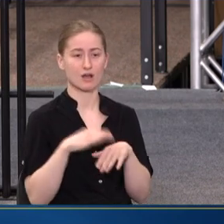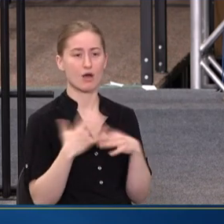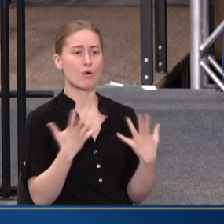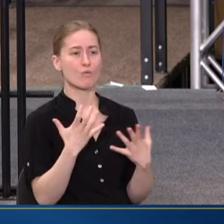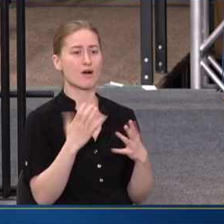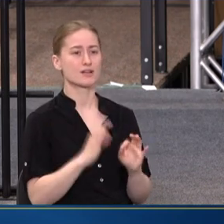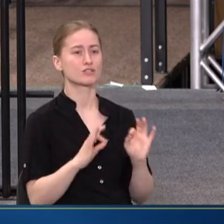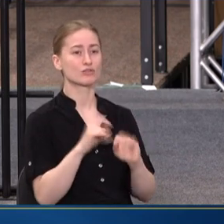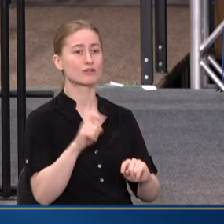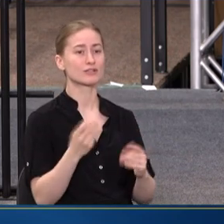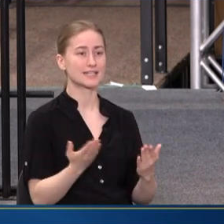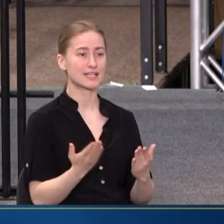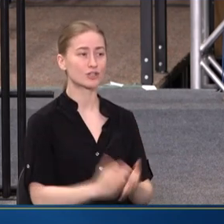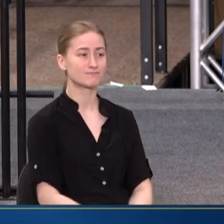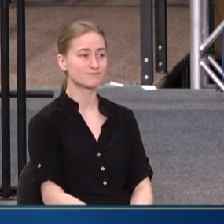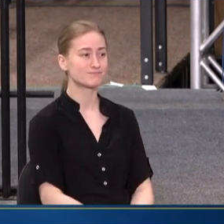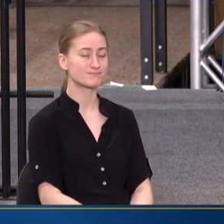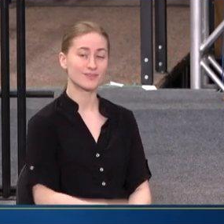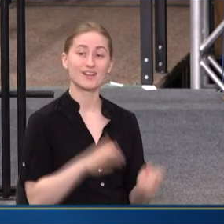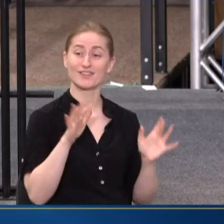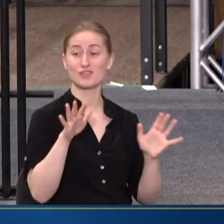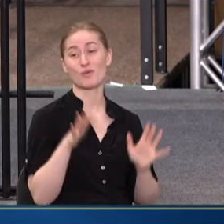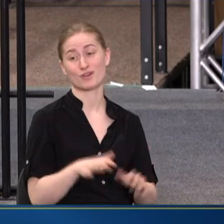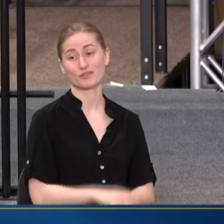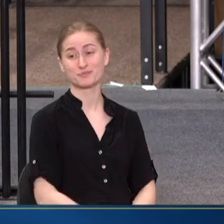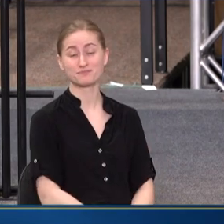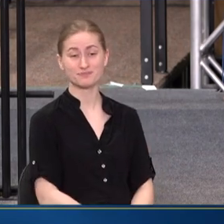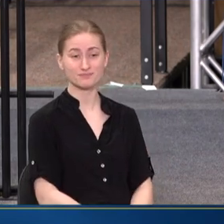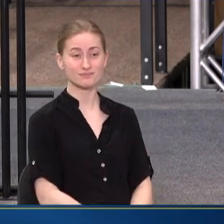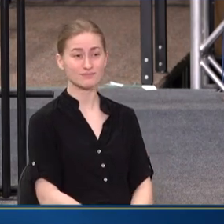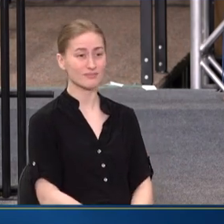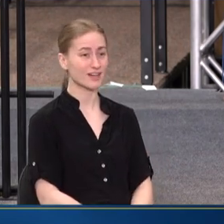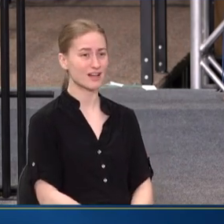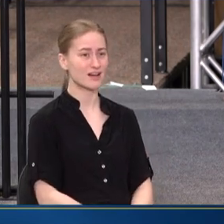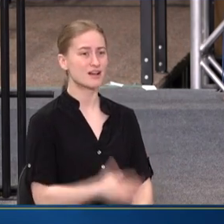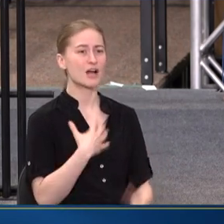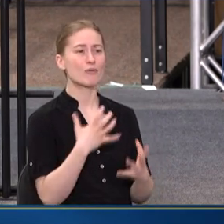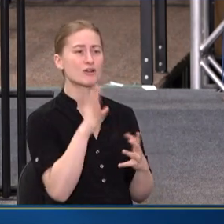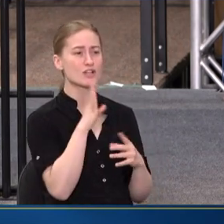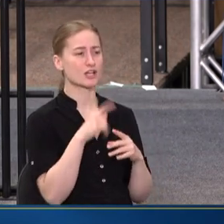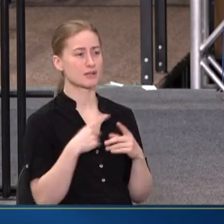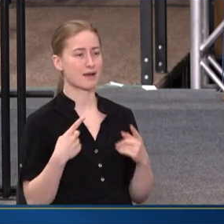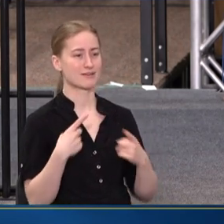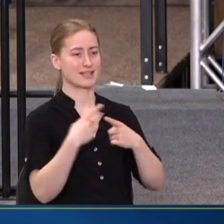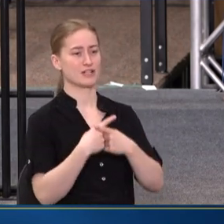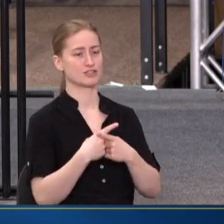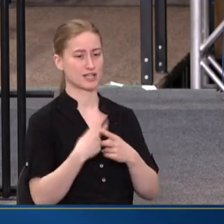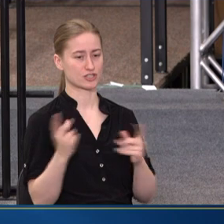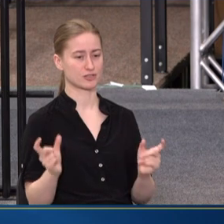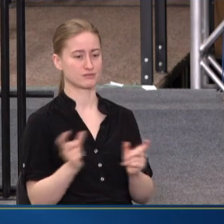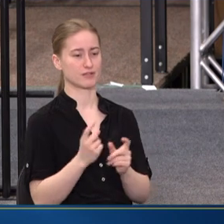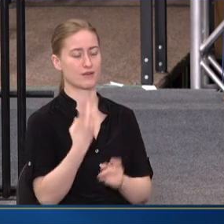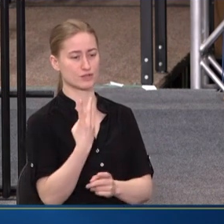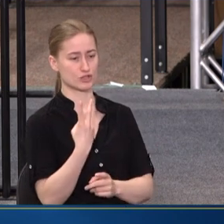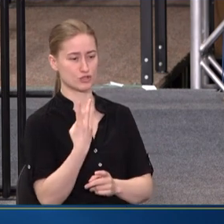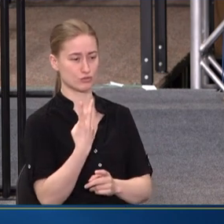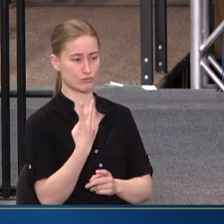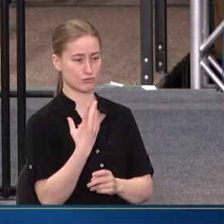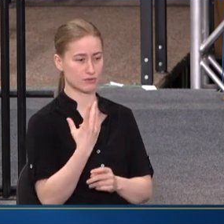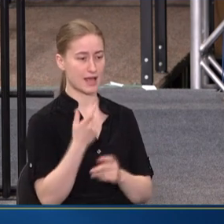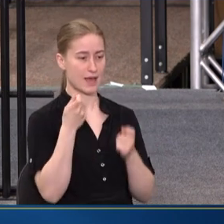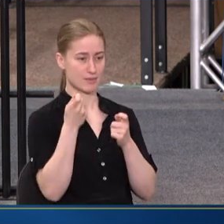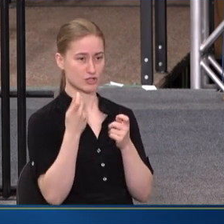IS A CRITICAL NEED HERE. THAT'S WONDERFUL. I WANT TO TALK ABOUT AN INTERSECTION OF TWO ADMINISTRATION PRIORITIES,